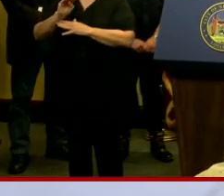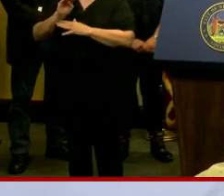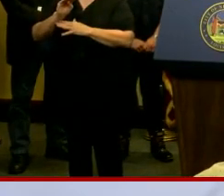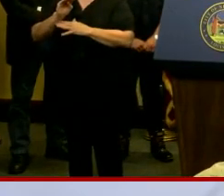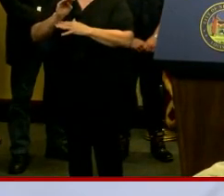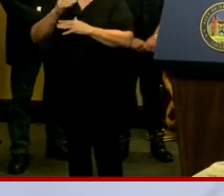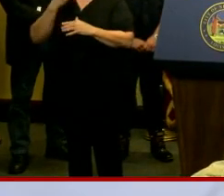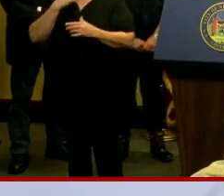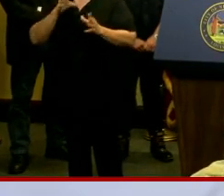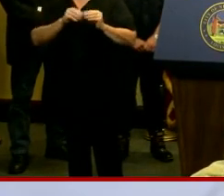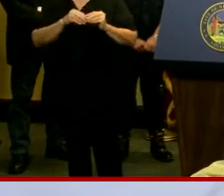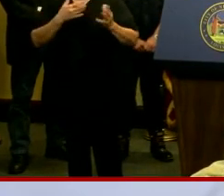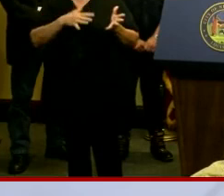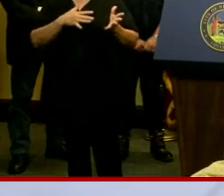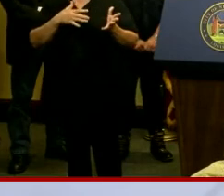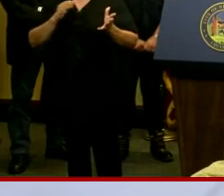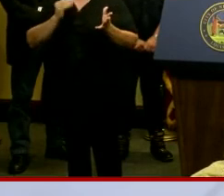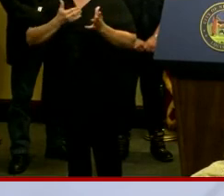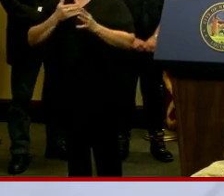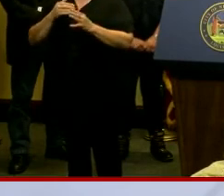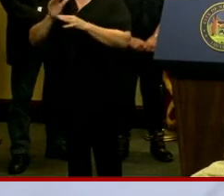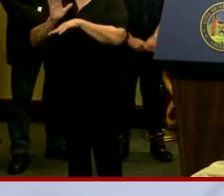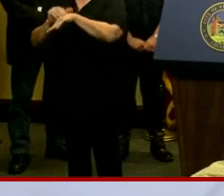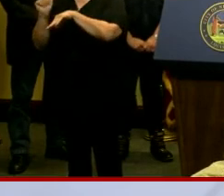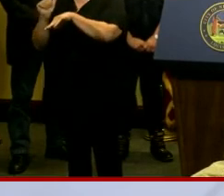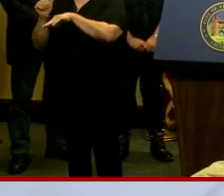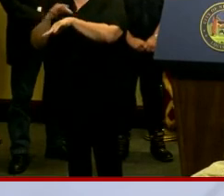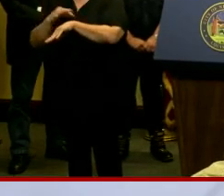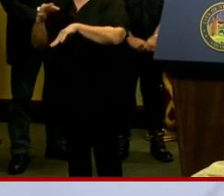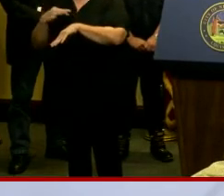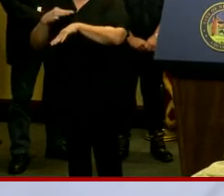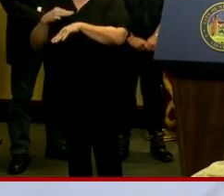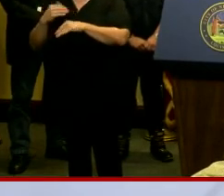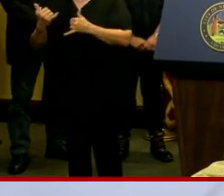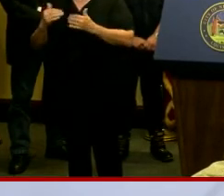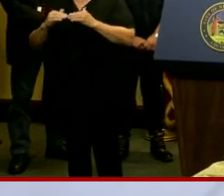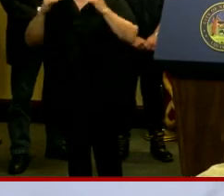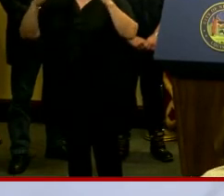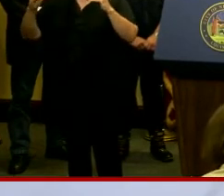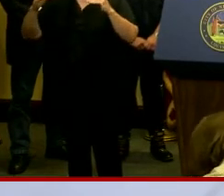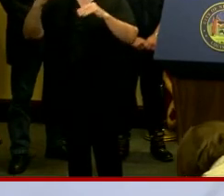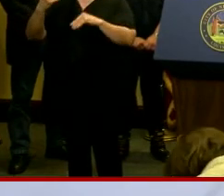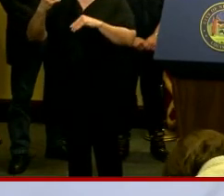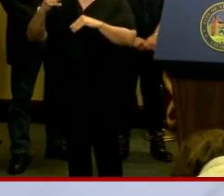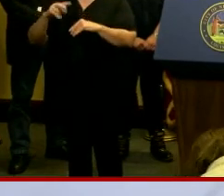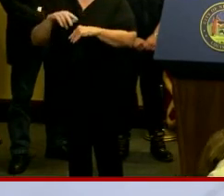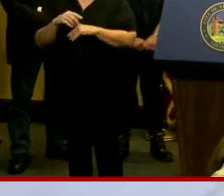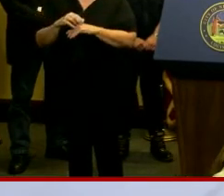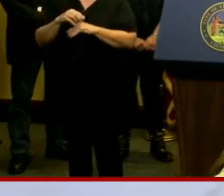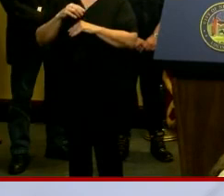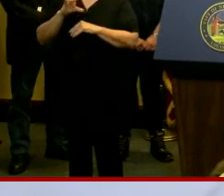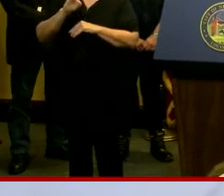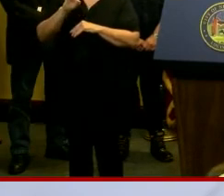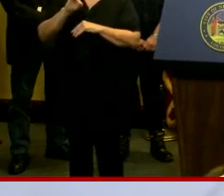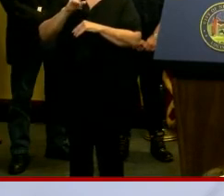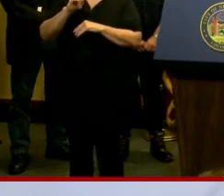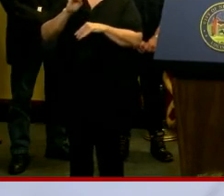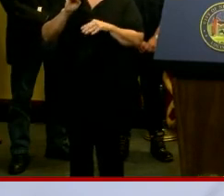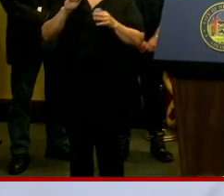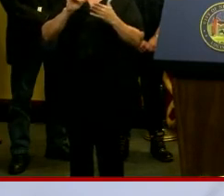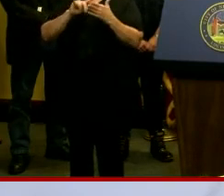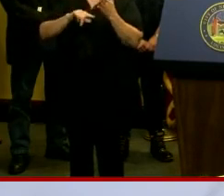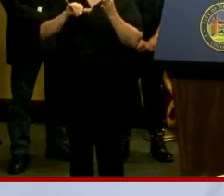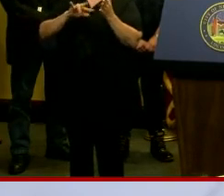briefing, I did give the order to elevate our staffing level to level 2 tomorrow at 7 p.m., 1900 hours. What that means